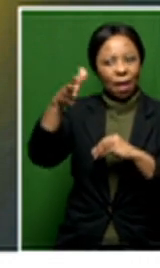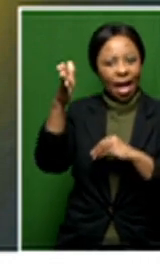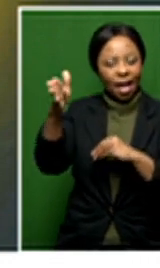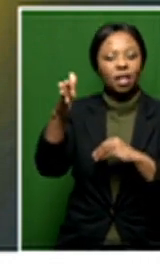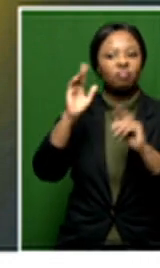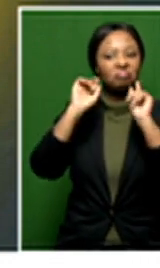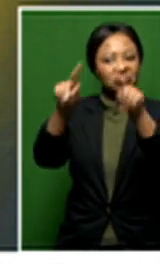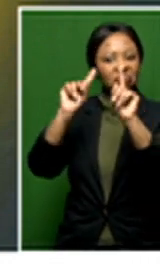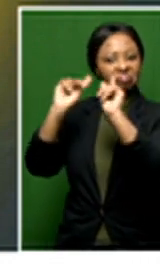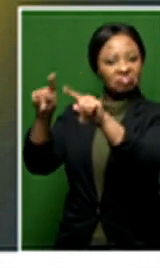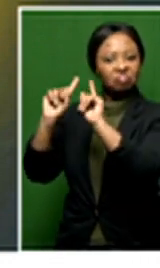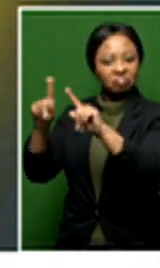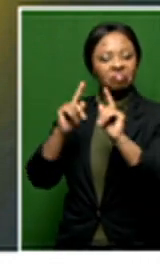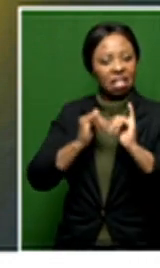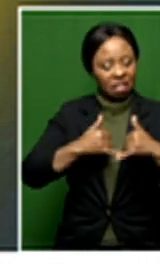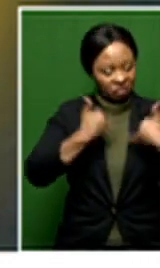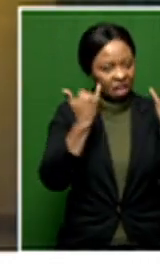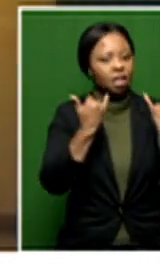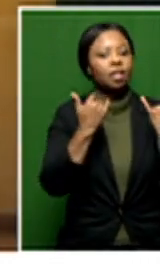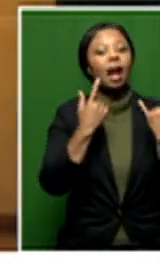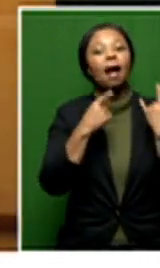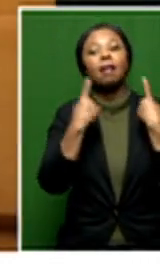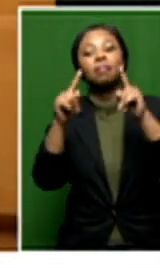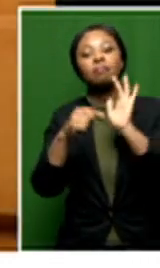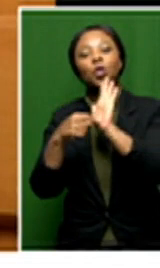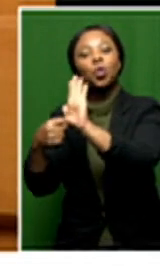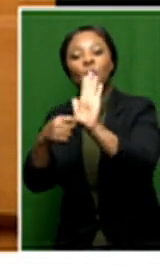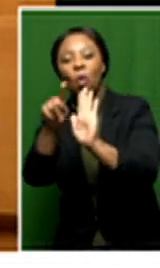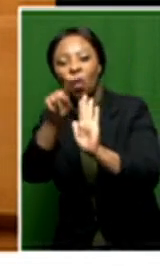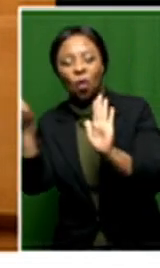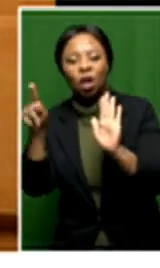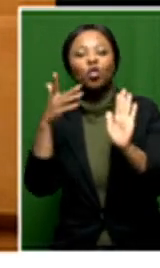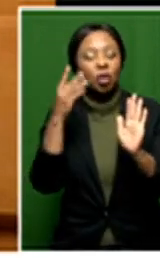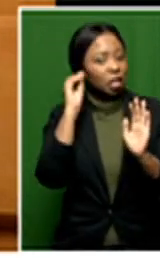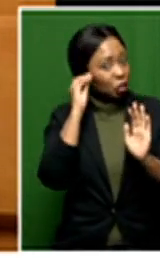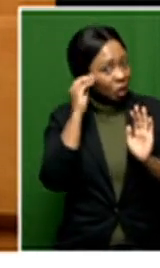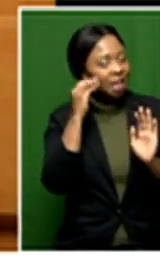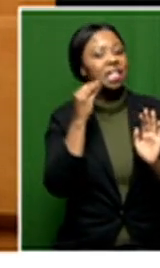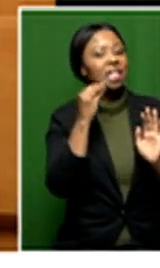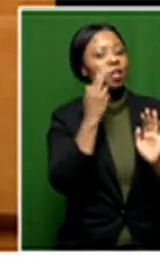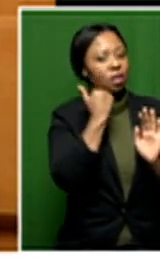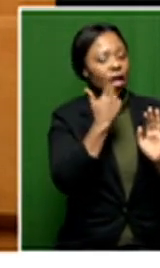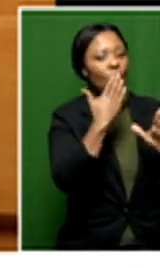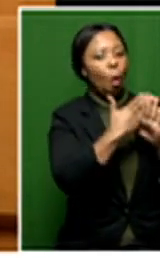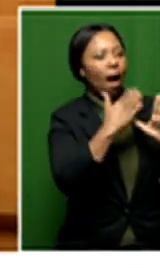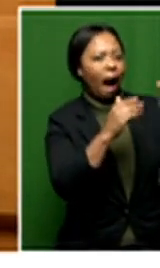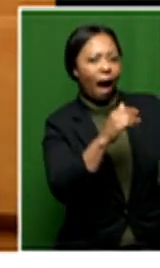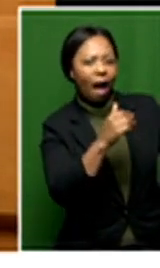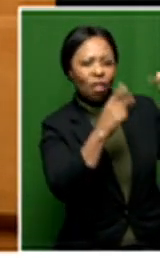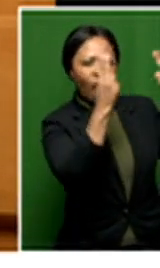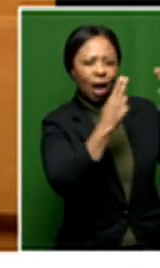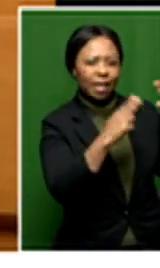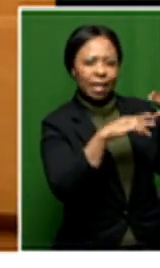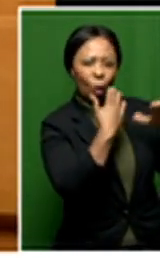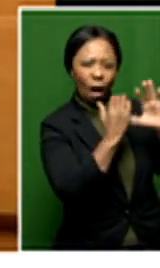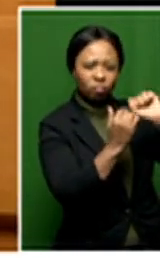couple of years, invited me to show with them. And it's very interesting to see your work alongside that of many other artists.